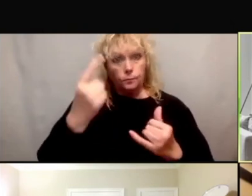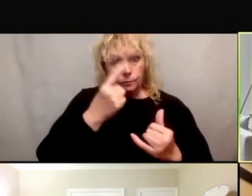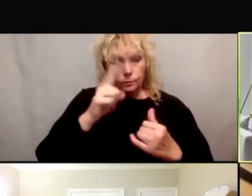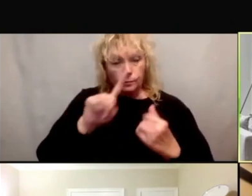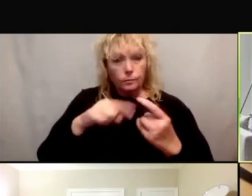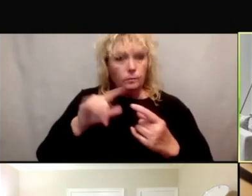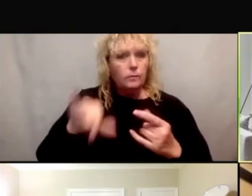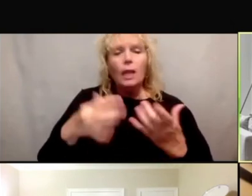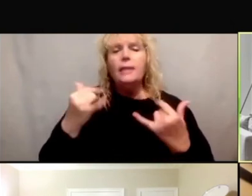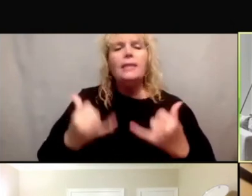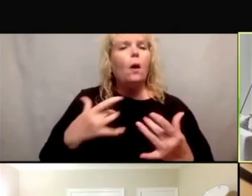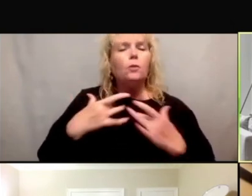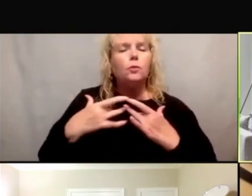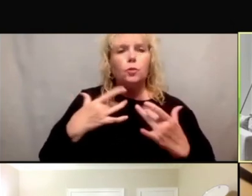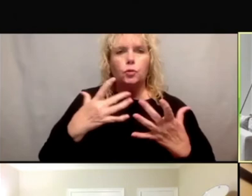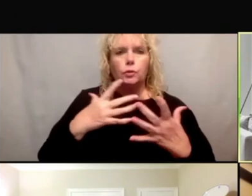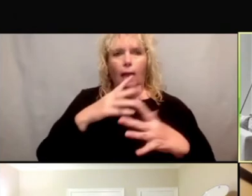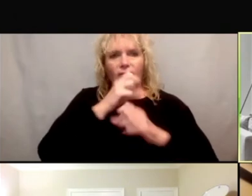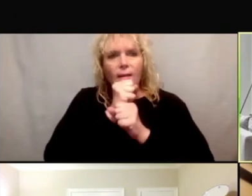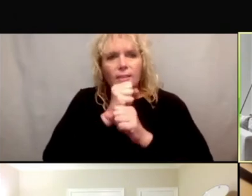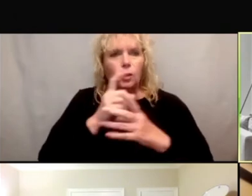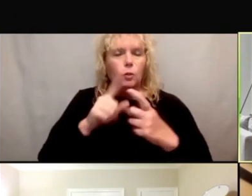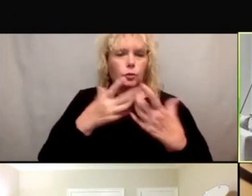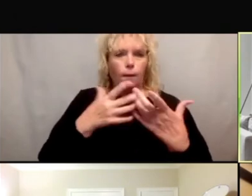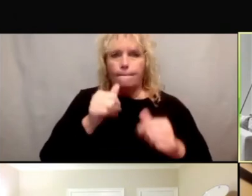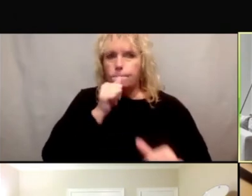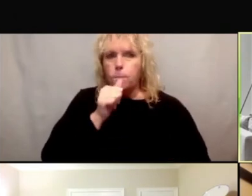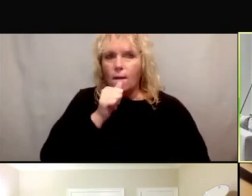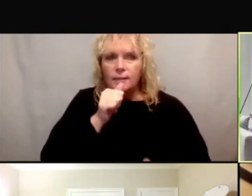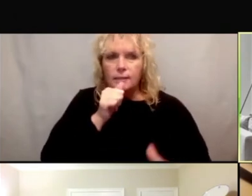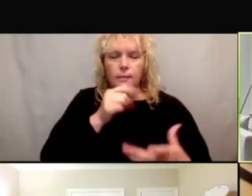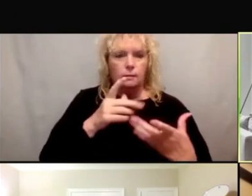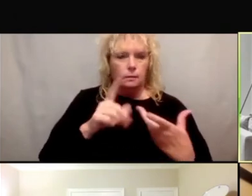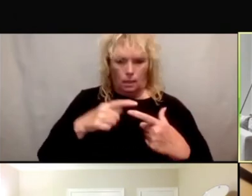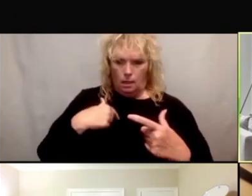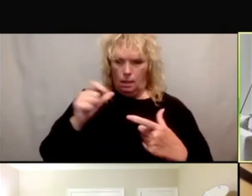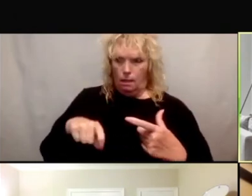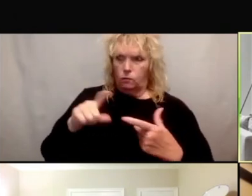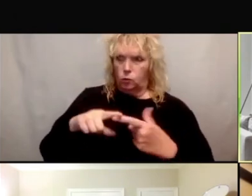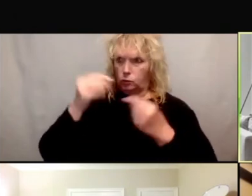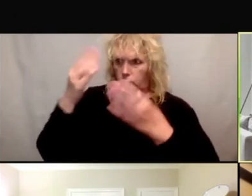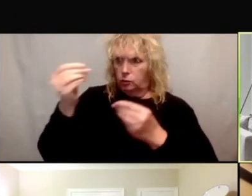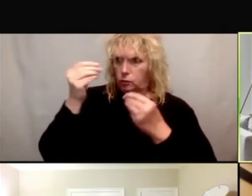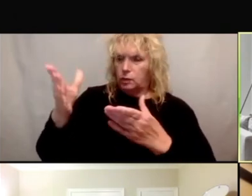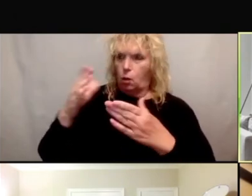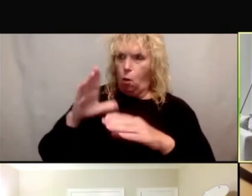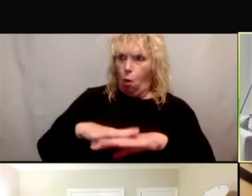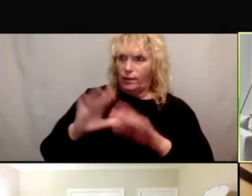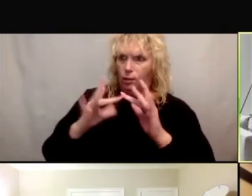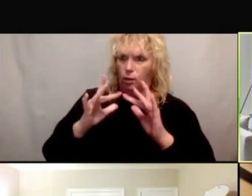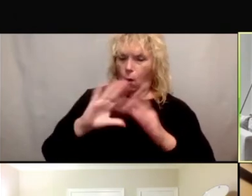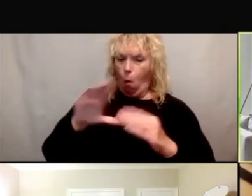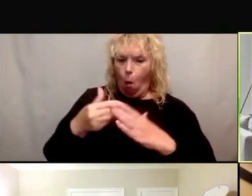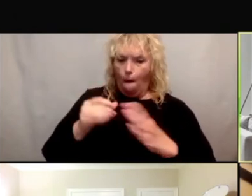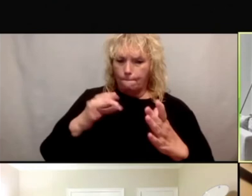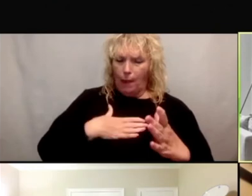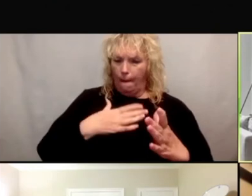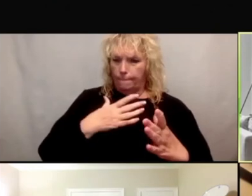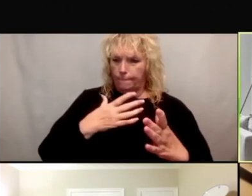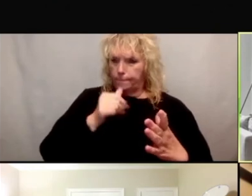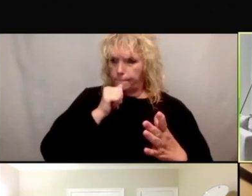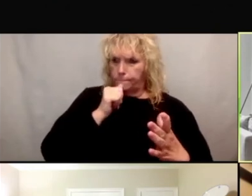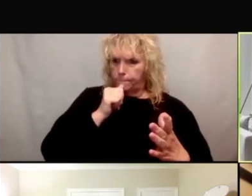confidentiality and privacy when, when people have to share their personal information over the internet. So while we're removing